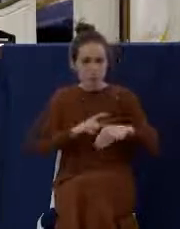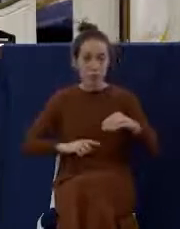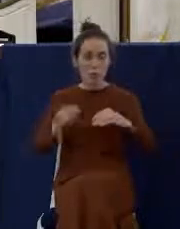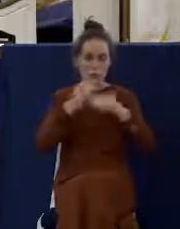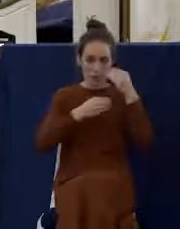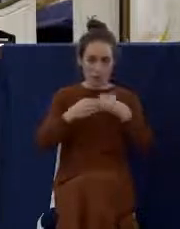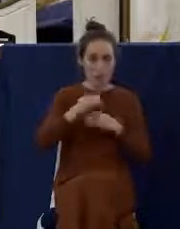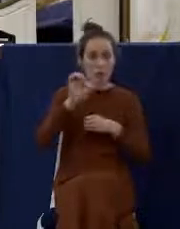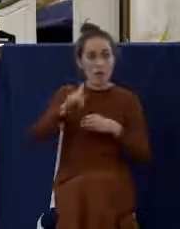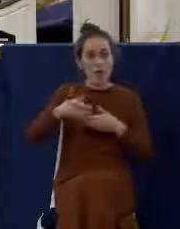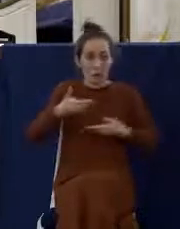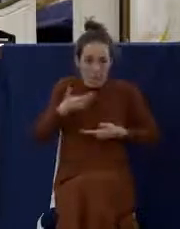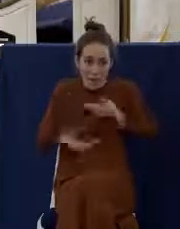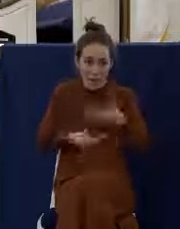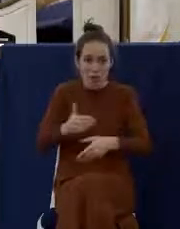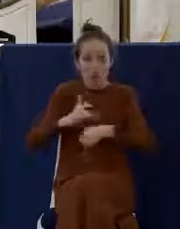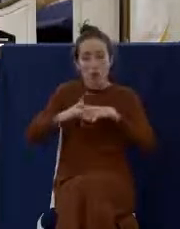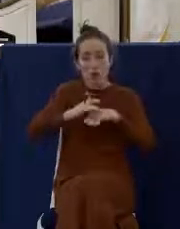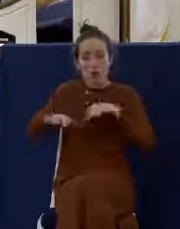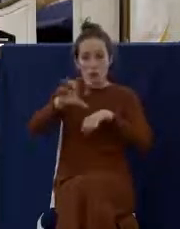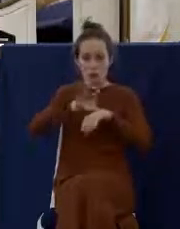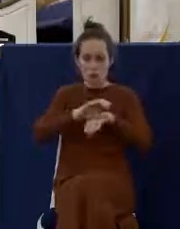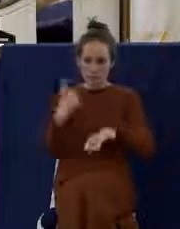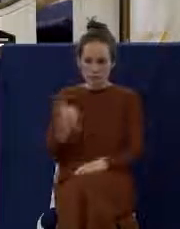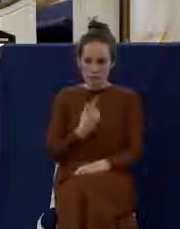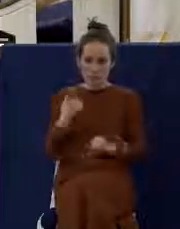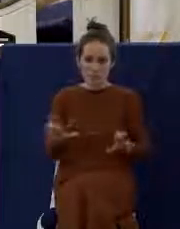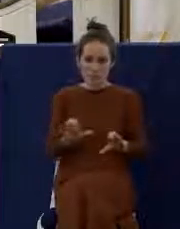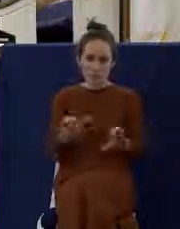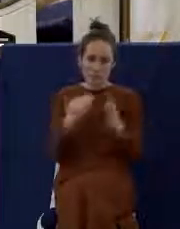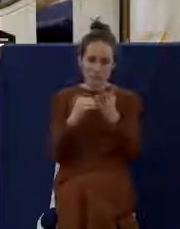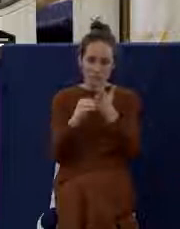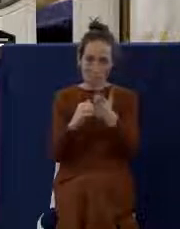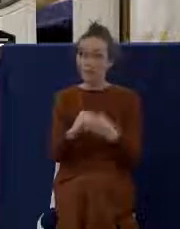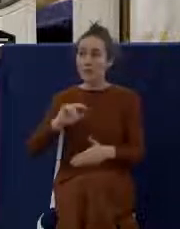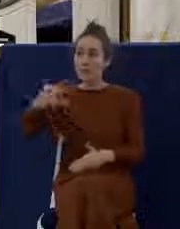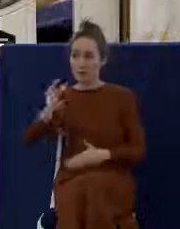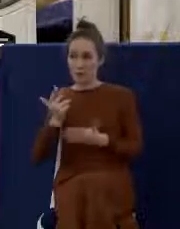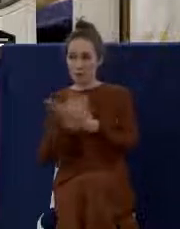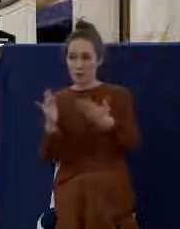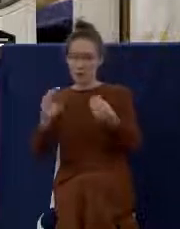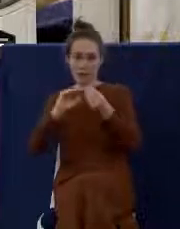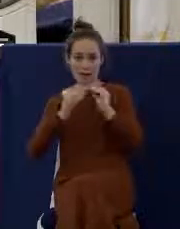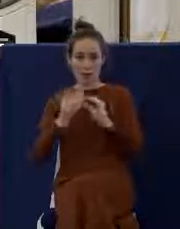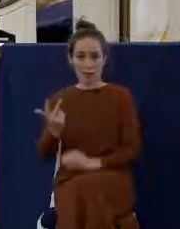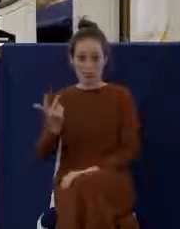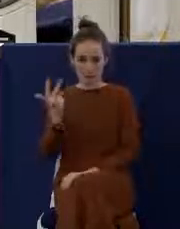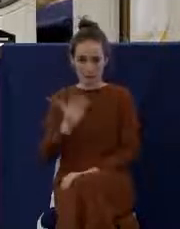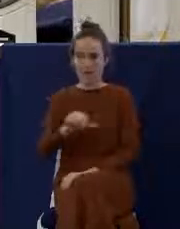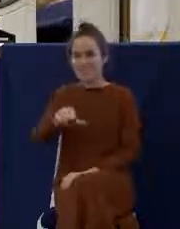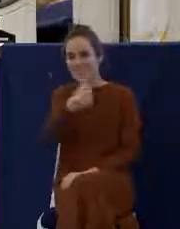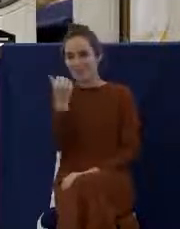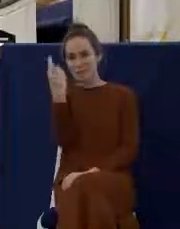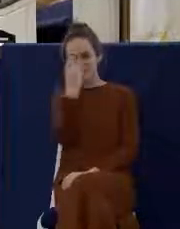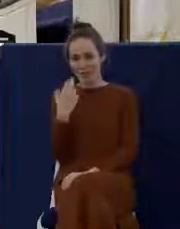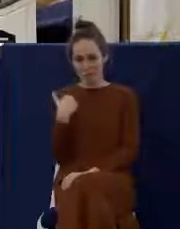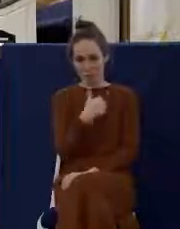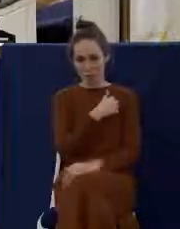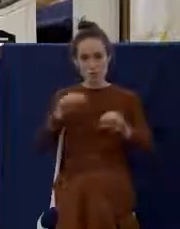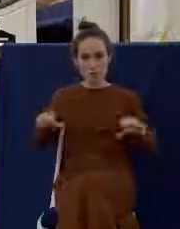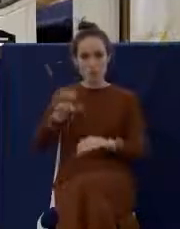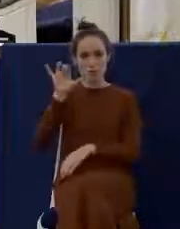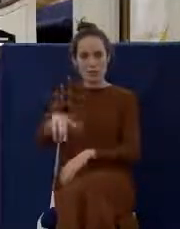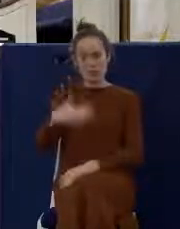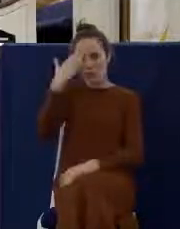church. This is something they constantly did. But here's a third thing, number three. Another reason we do it is because it proclaims the